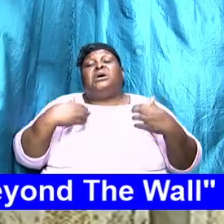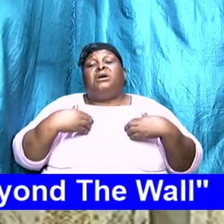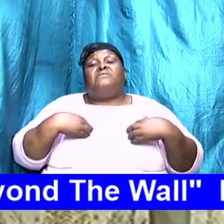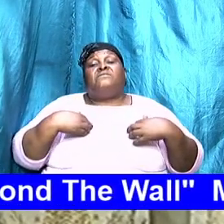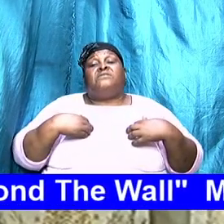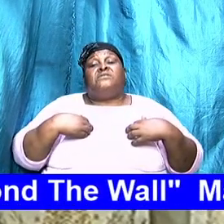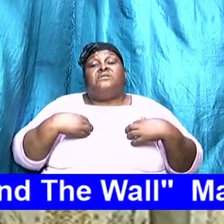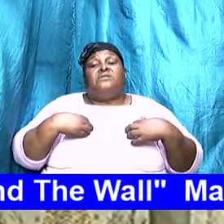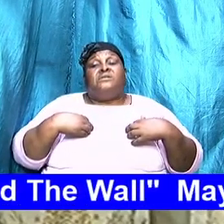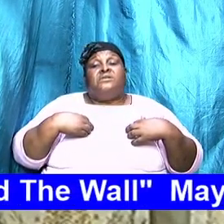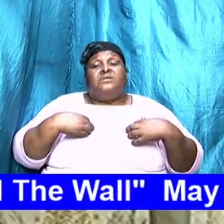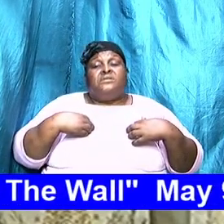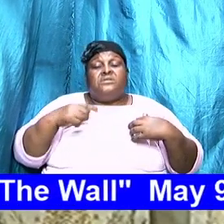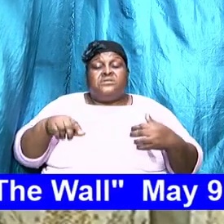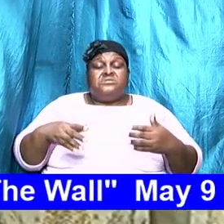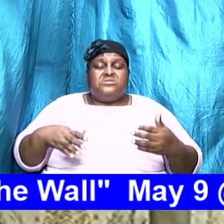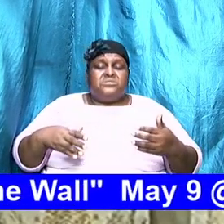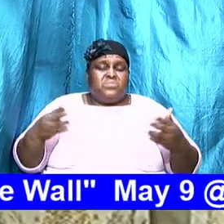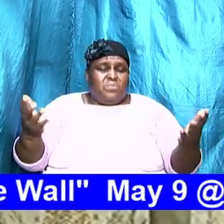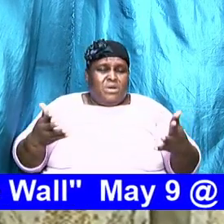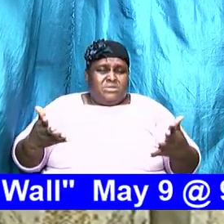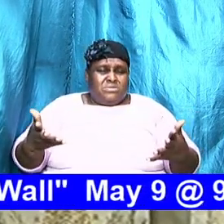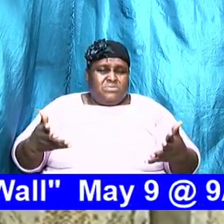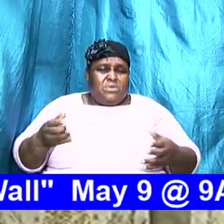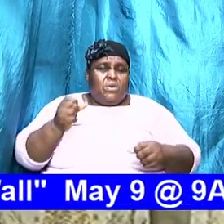build with that is the basic